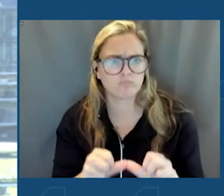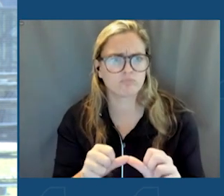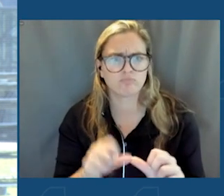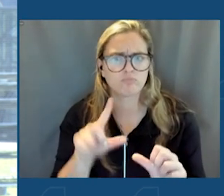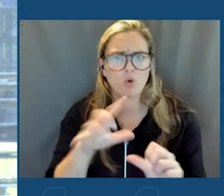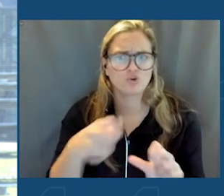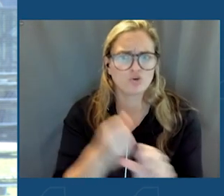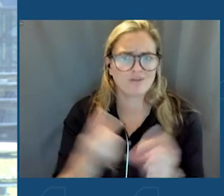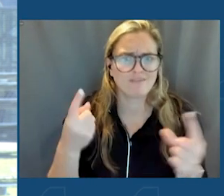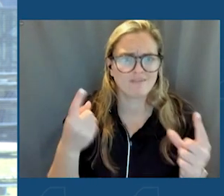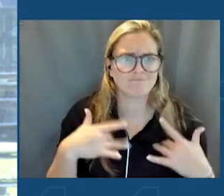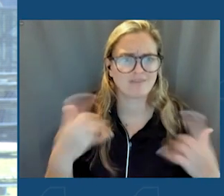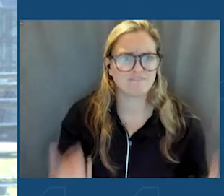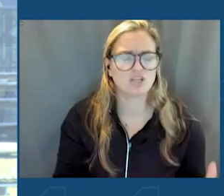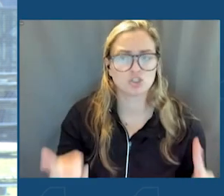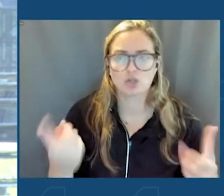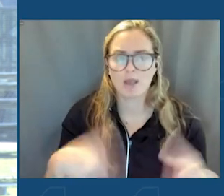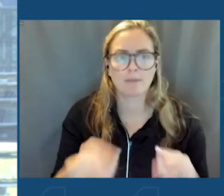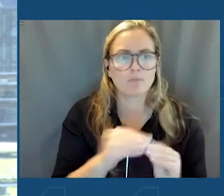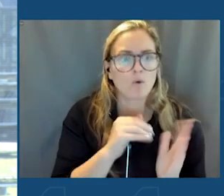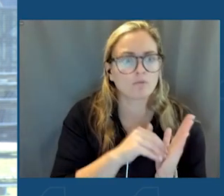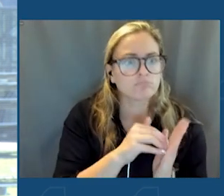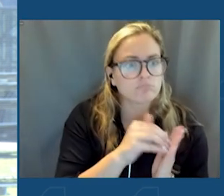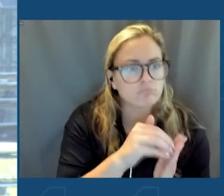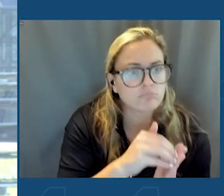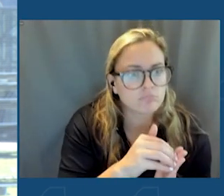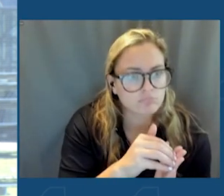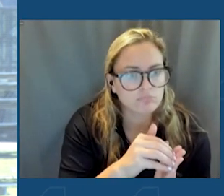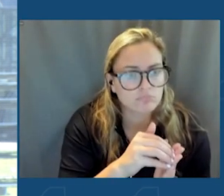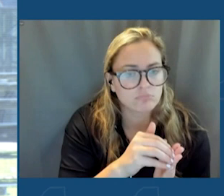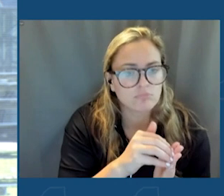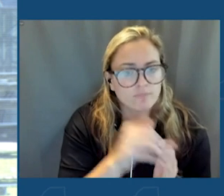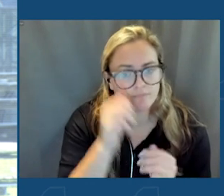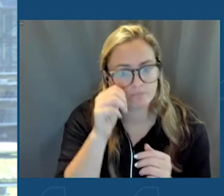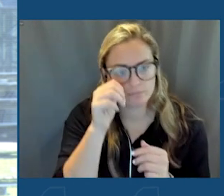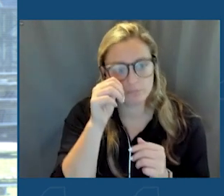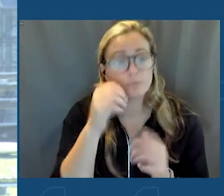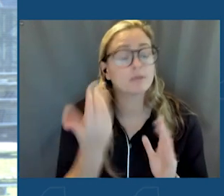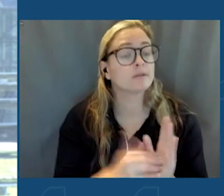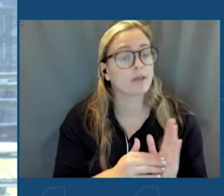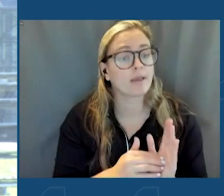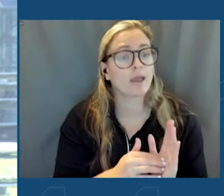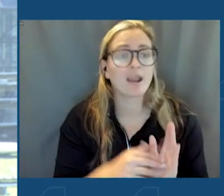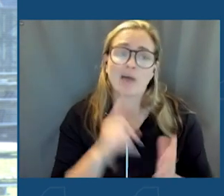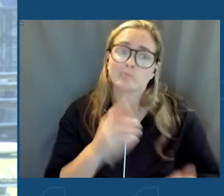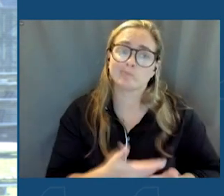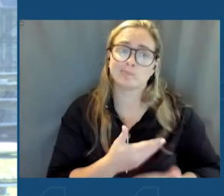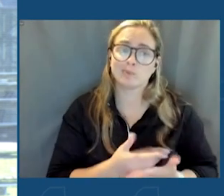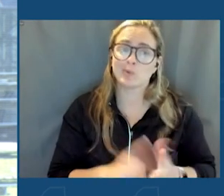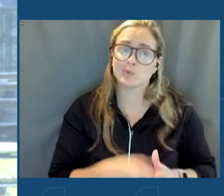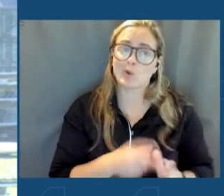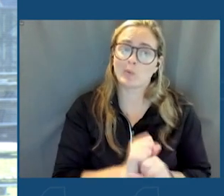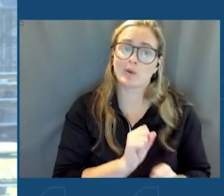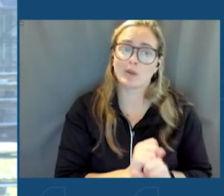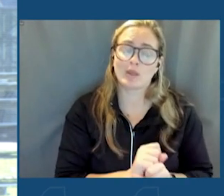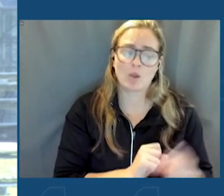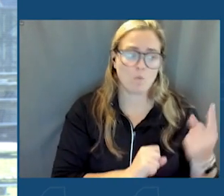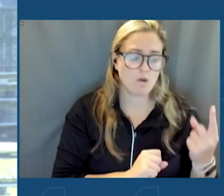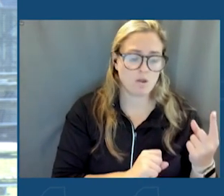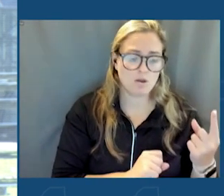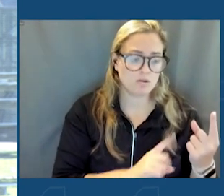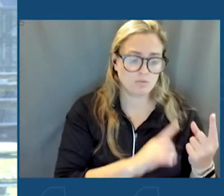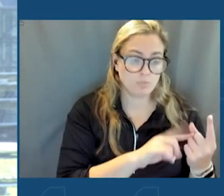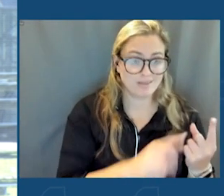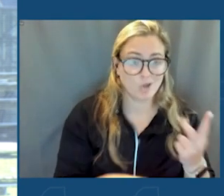are now happening with greater frequency. And that is why, again, I was fairly new in the job. I had to deal with not one but the effect of